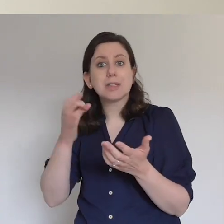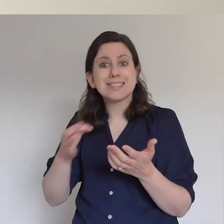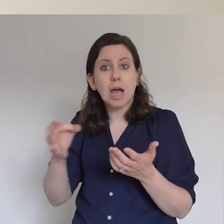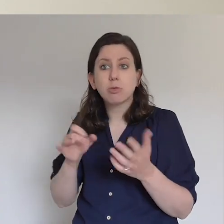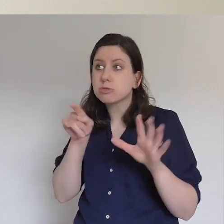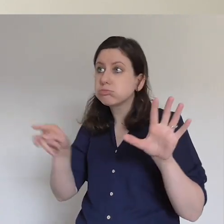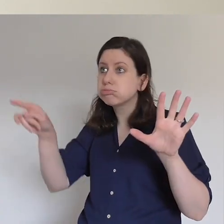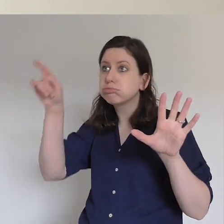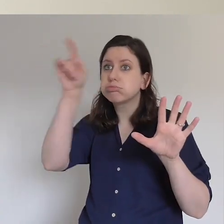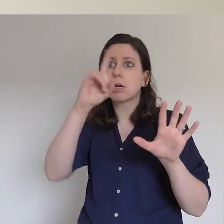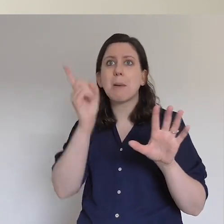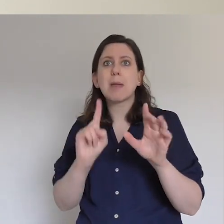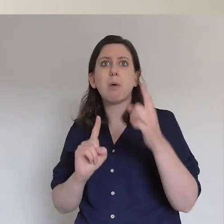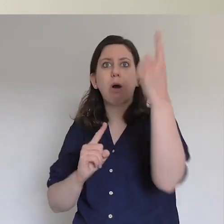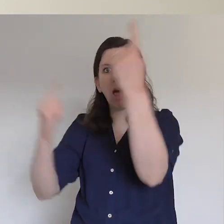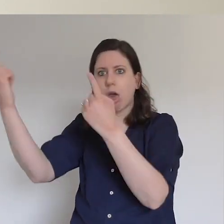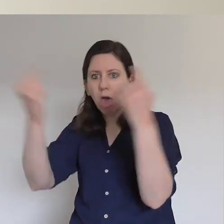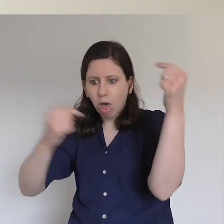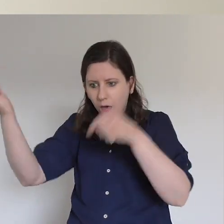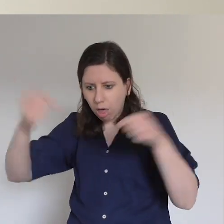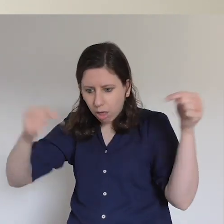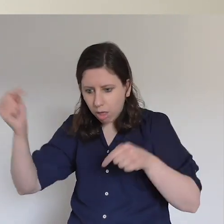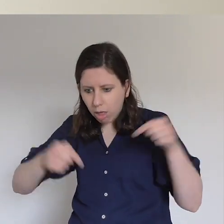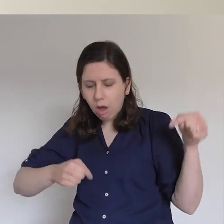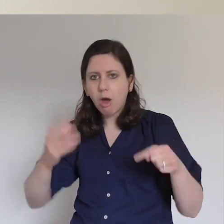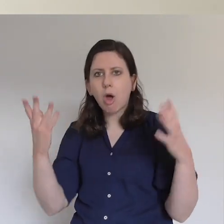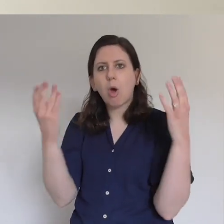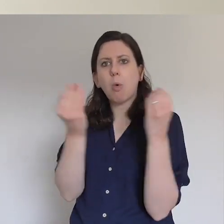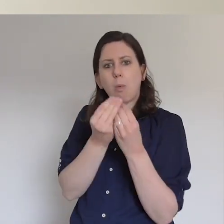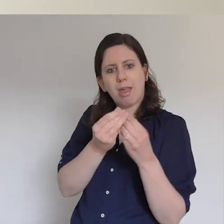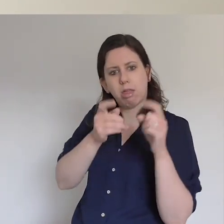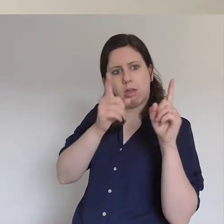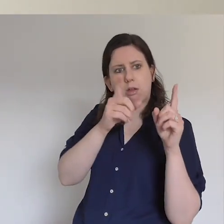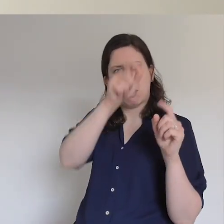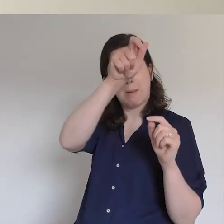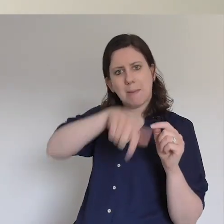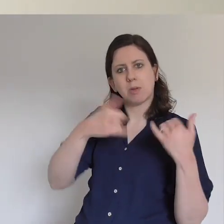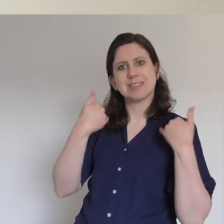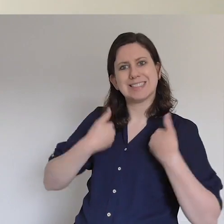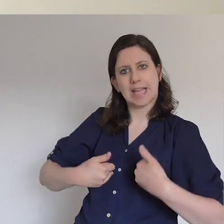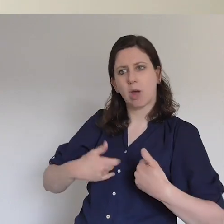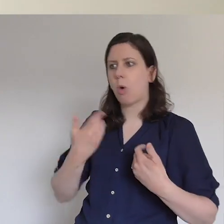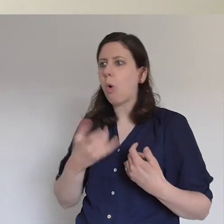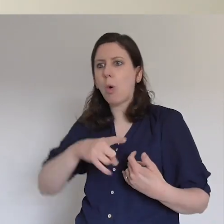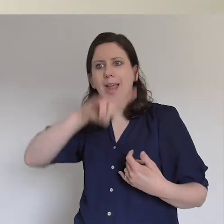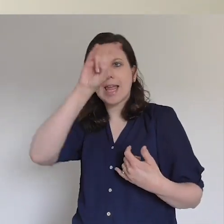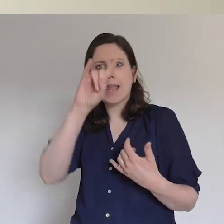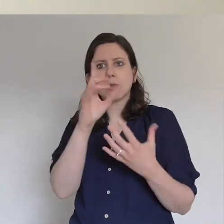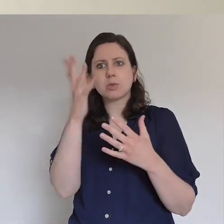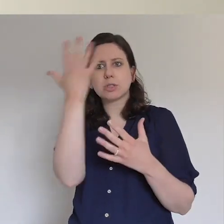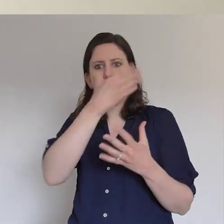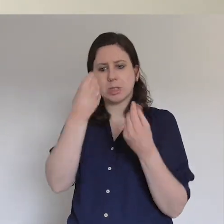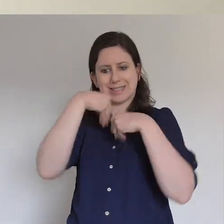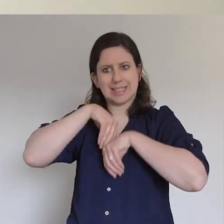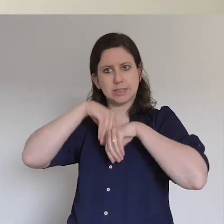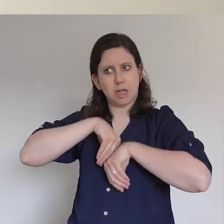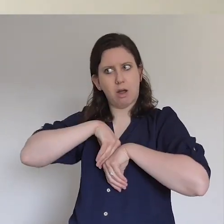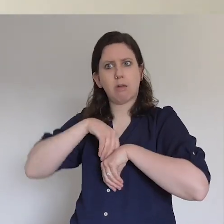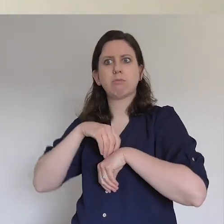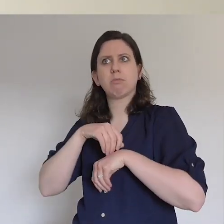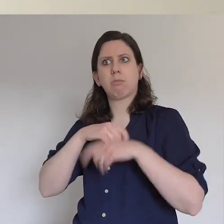tormented by impure spirits, and all of them were healed. The apostles persecuted.